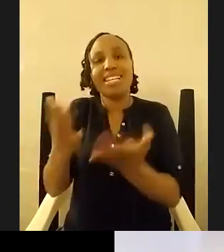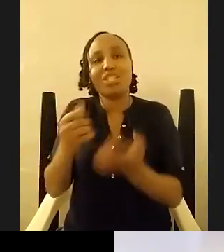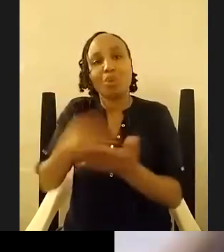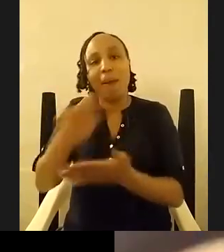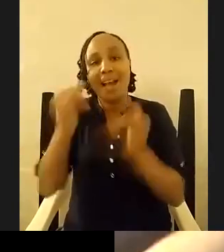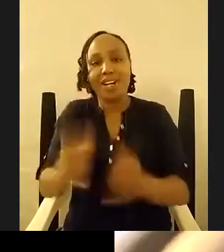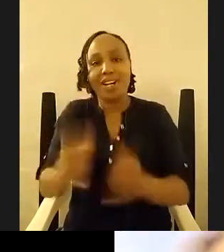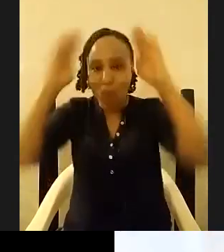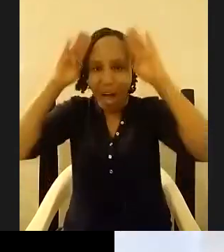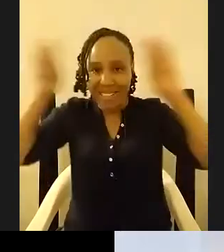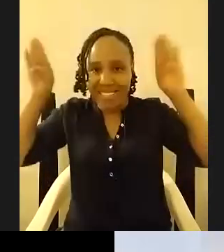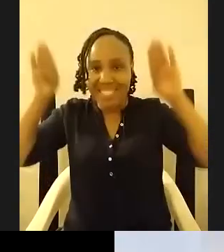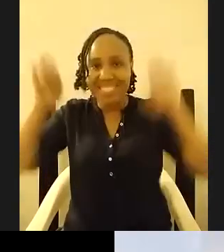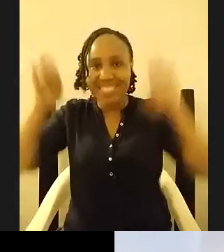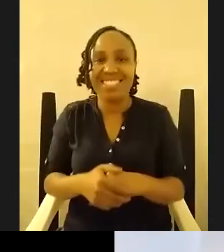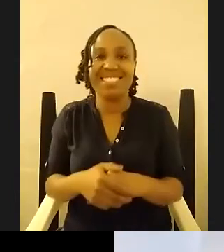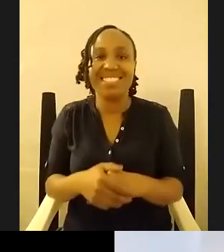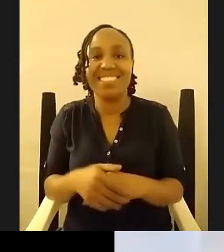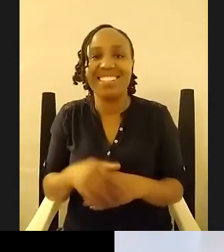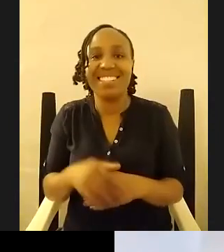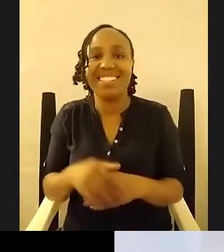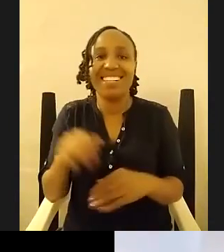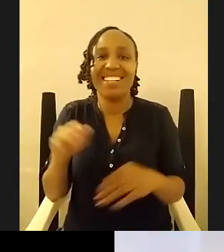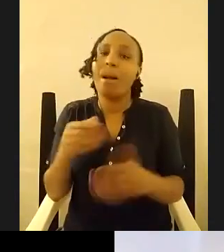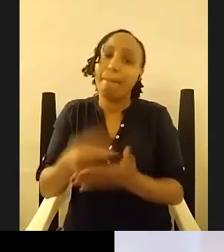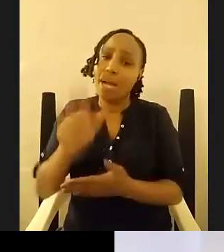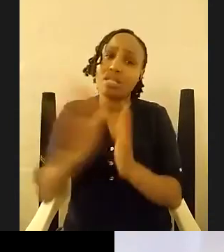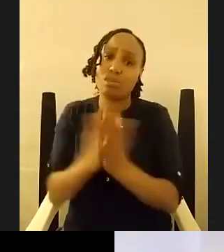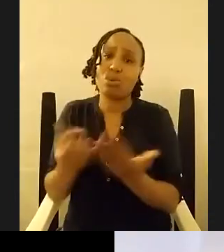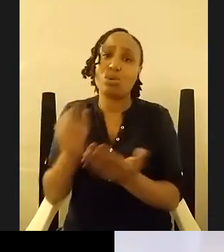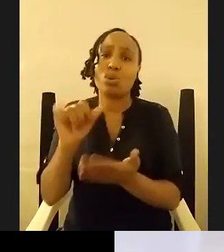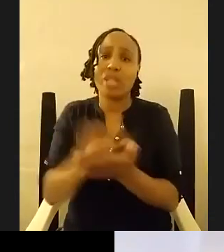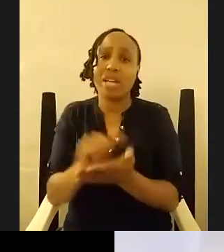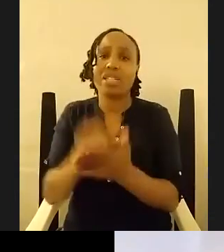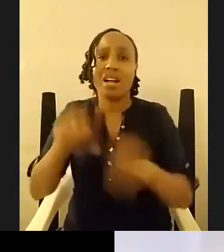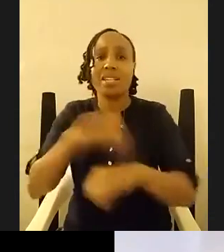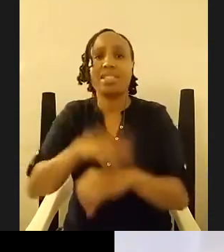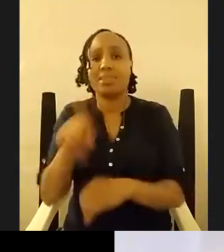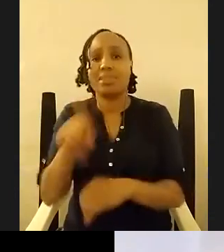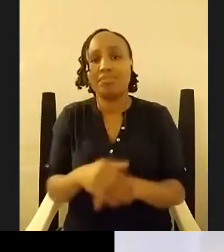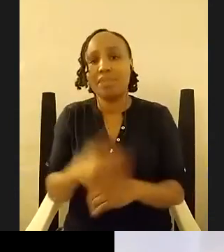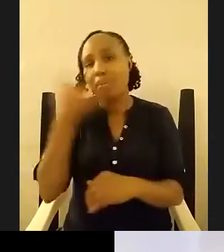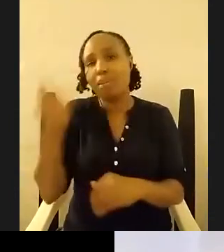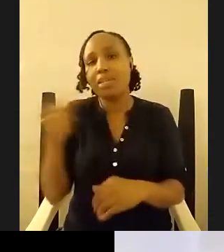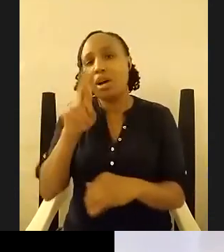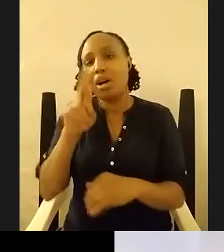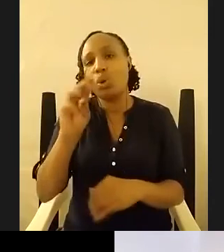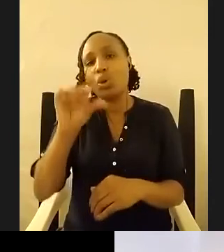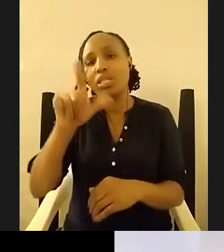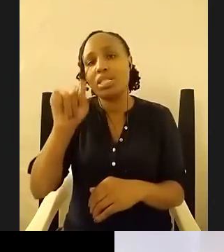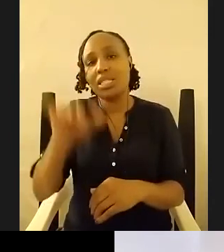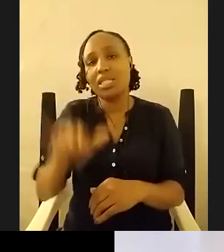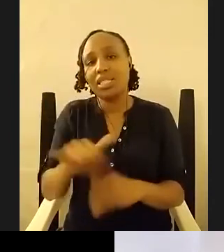please buy his book so that his publishers can get him um better royalty um yeah anyway